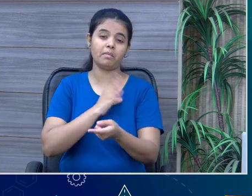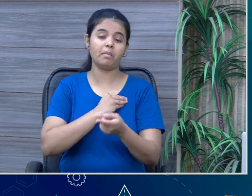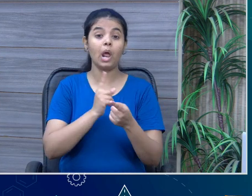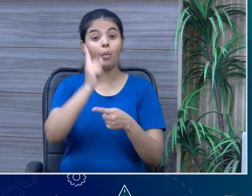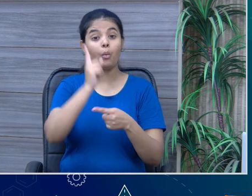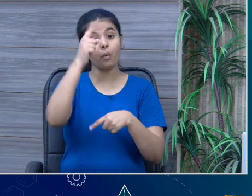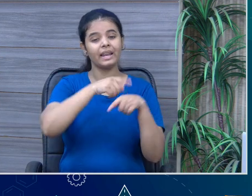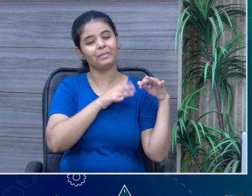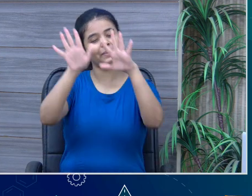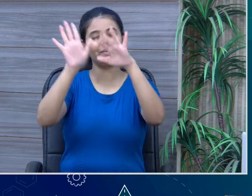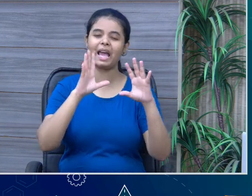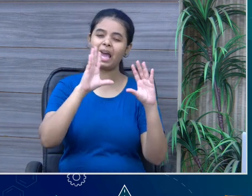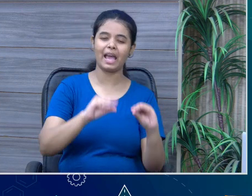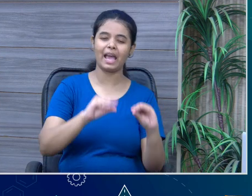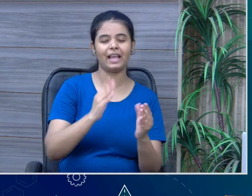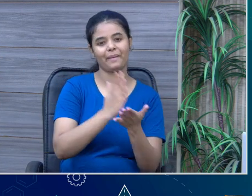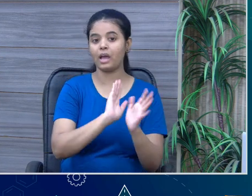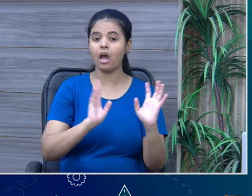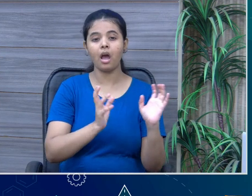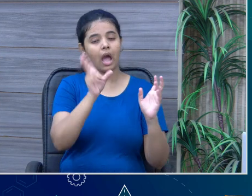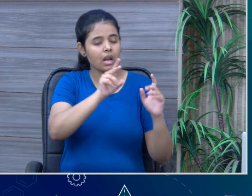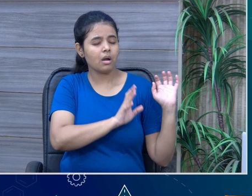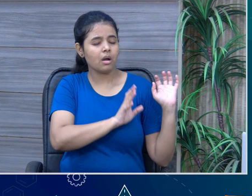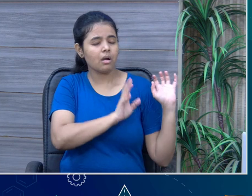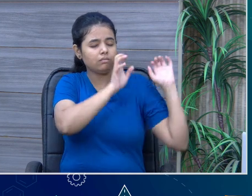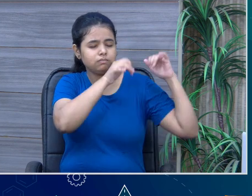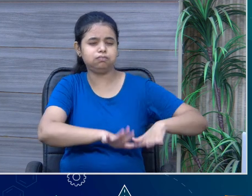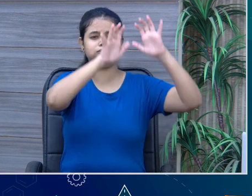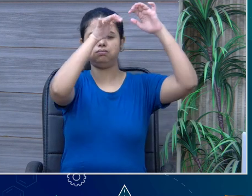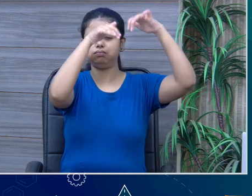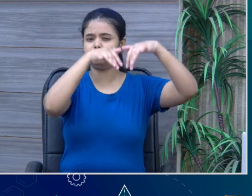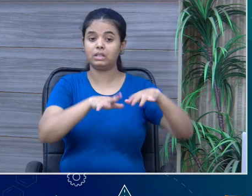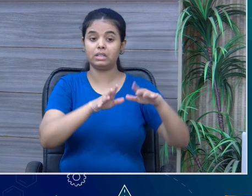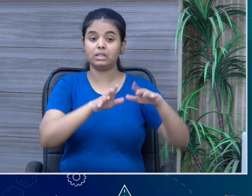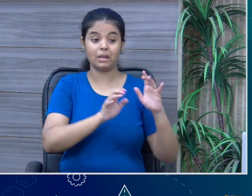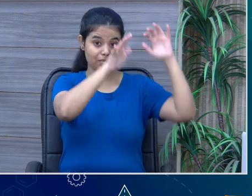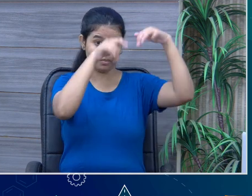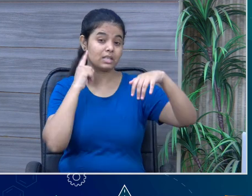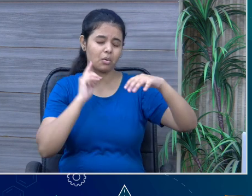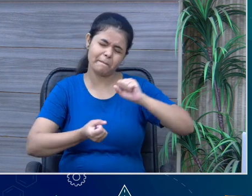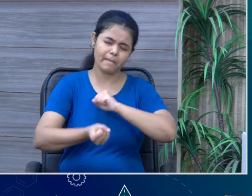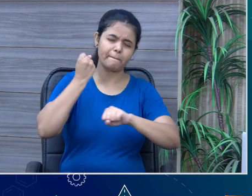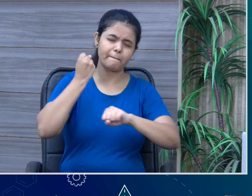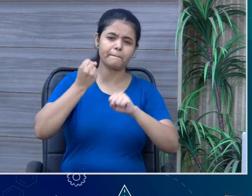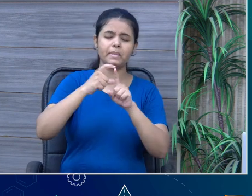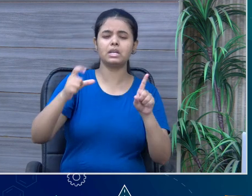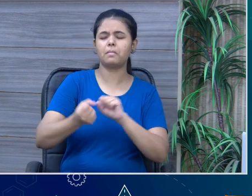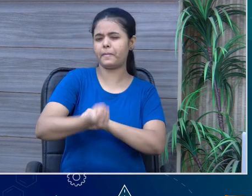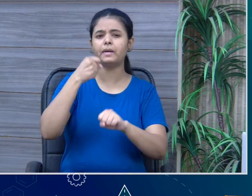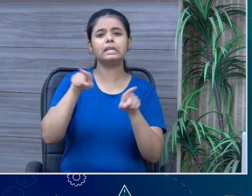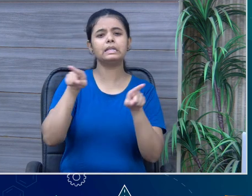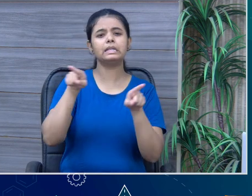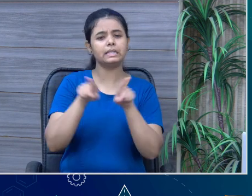not at all there. And the tides are, as the tides are very high, the sound is also very high. Okay. And